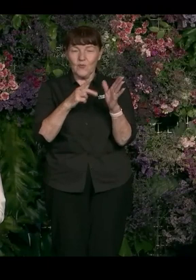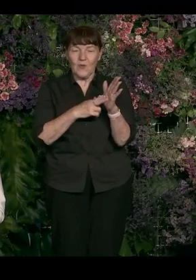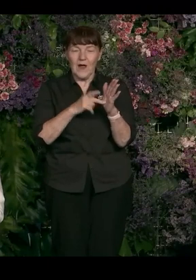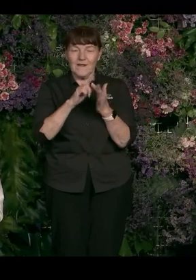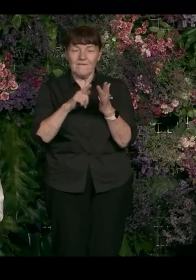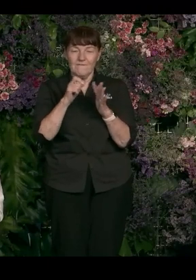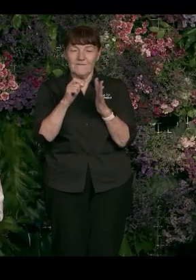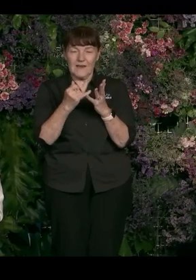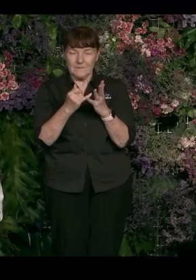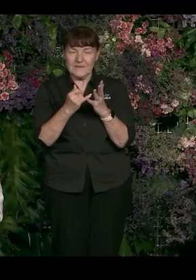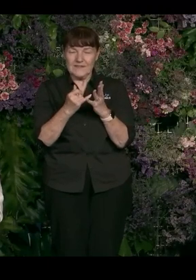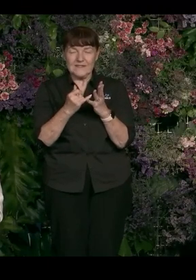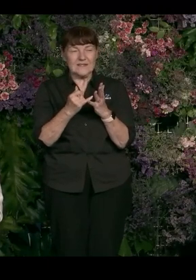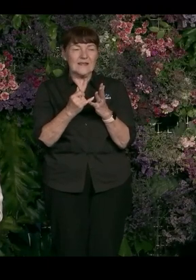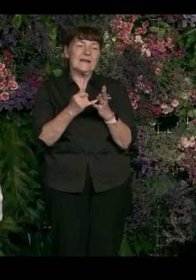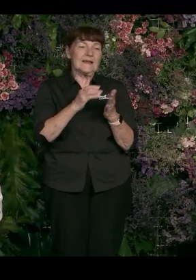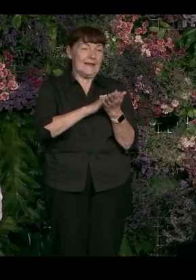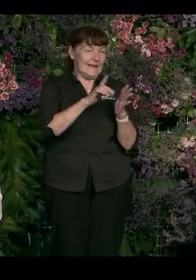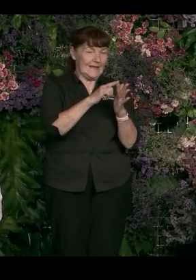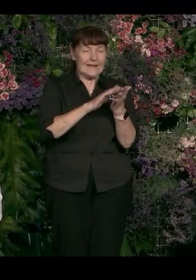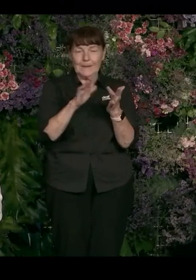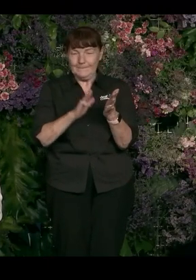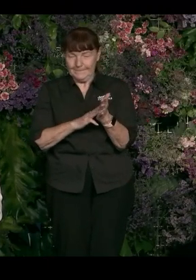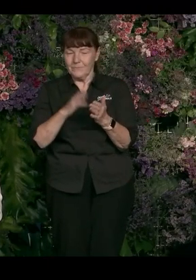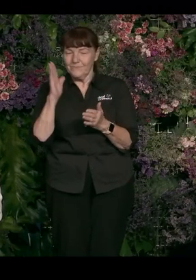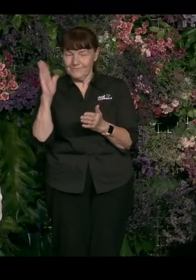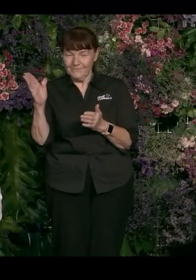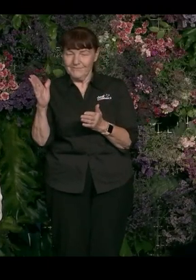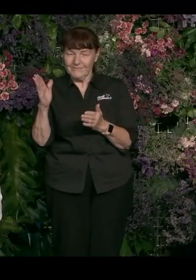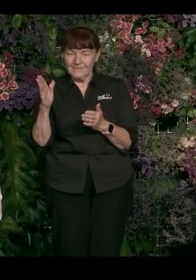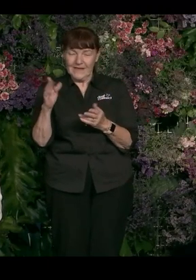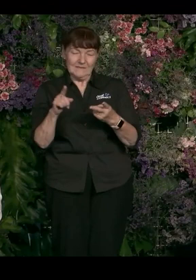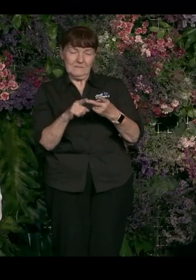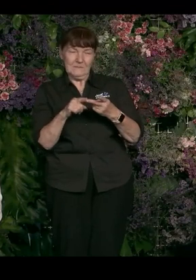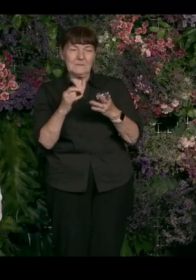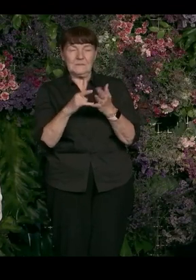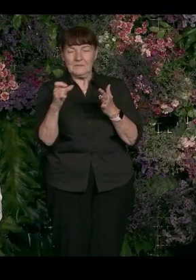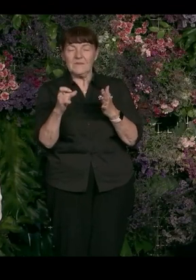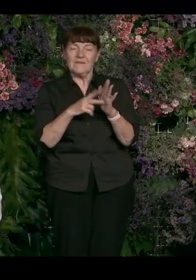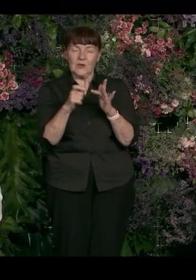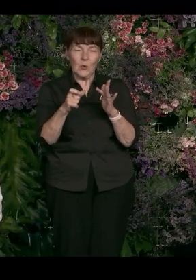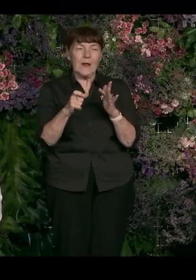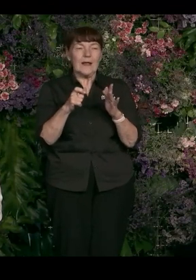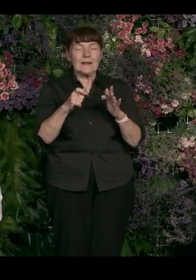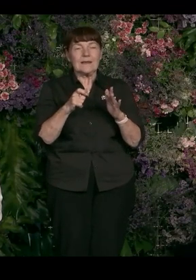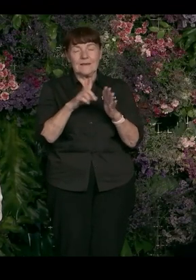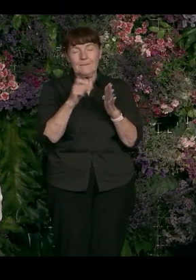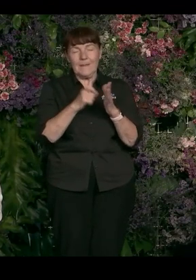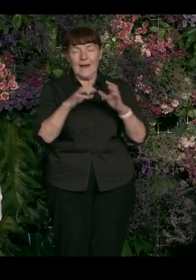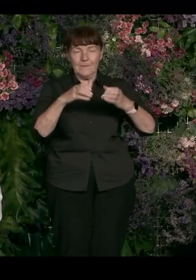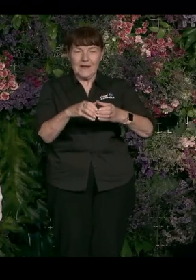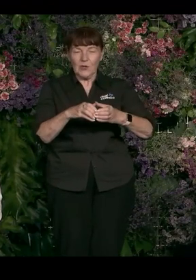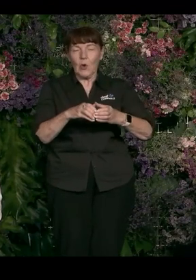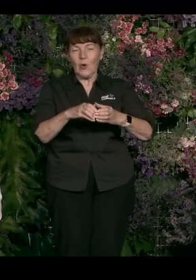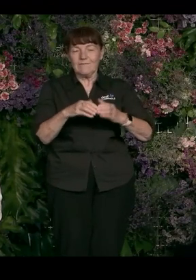Ryan Phillips' pronouns are he, him. And Ryan Phillips is the Depsec at the Victorian Department of Justice and Community